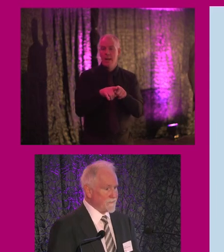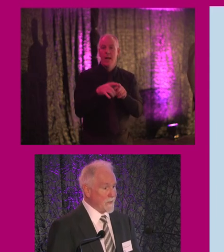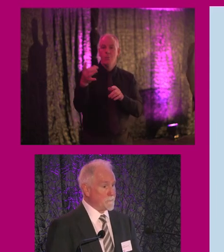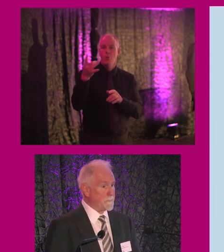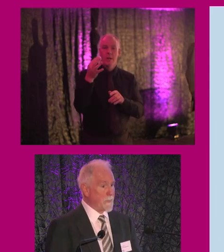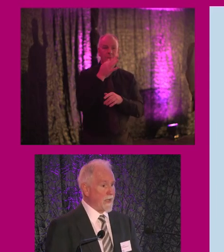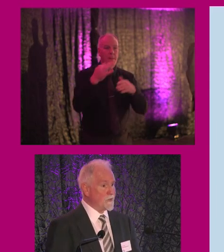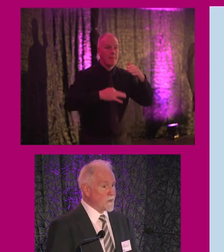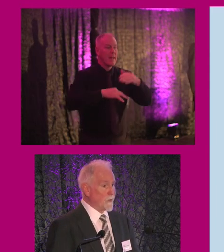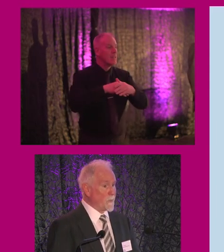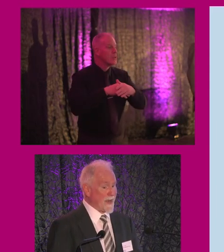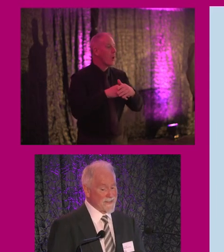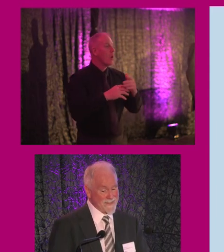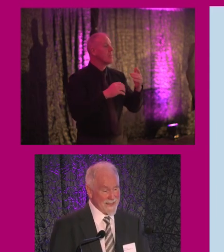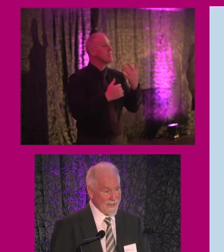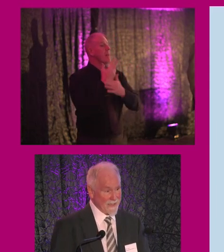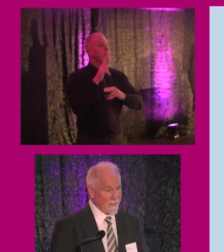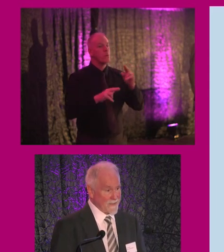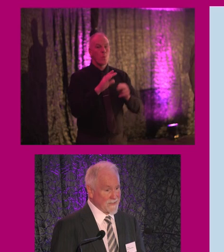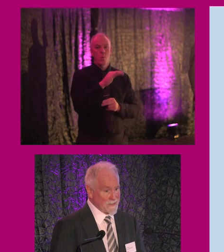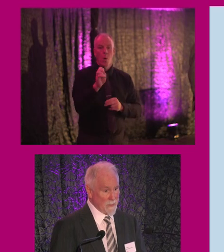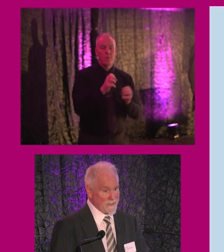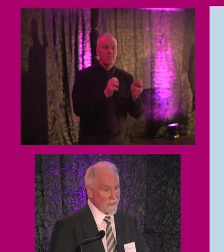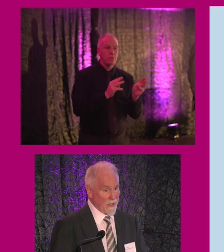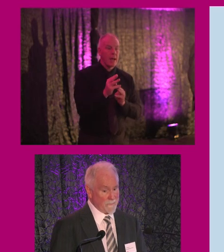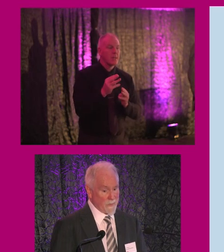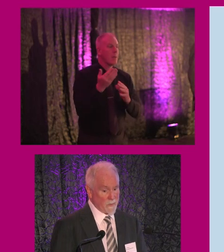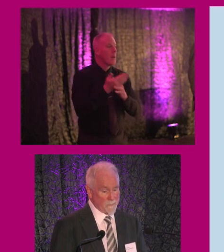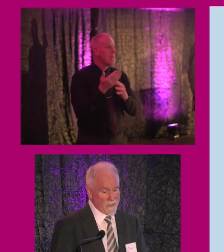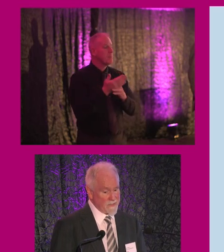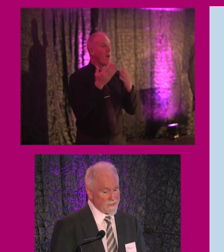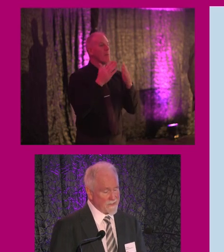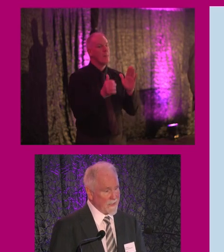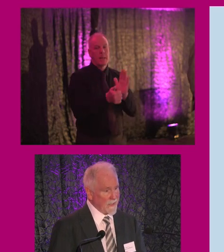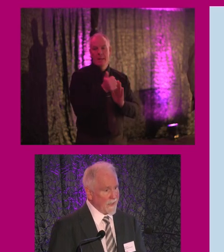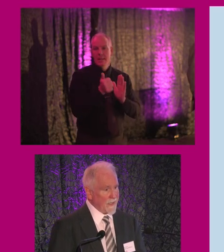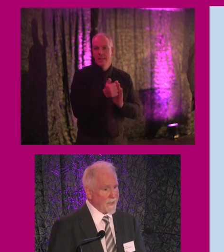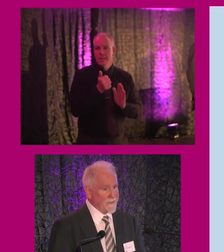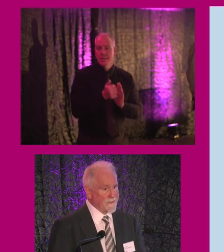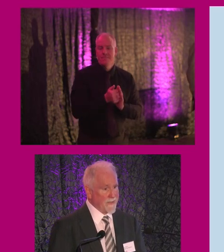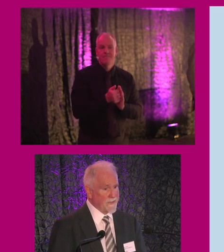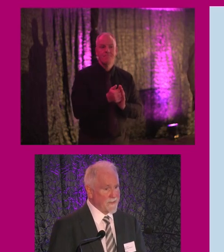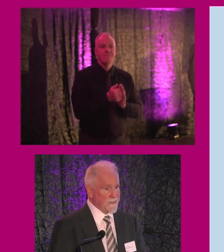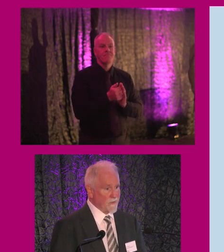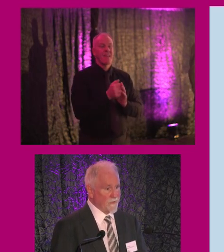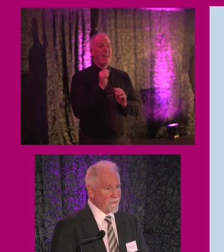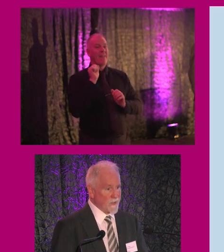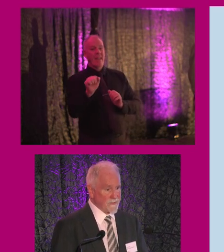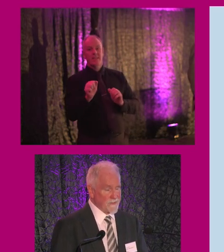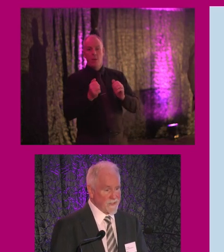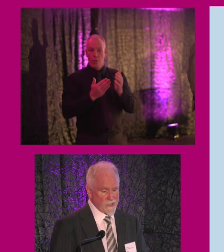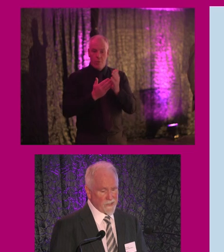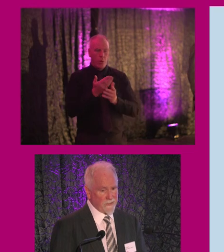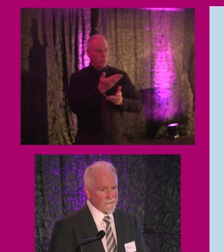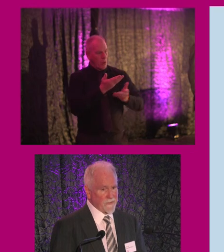minister to develop a new code of practice on accessibility of public buildings. And that is going through